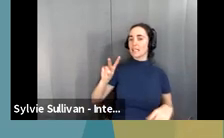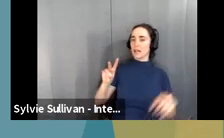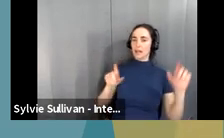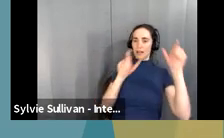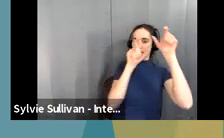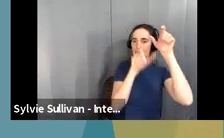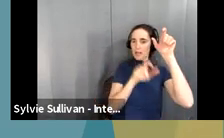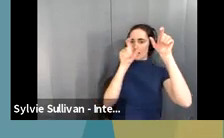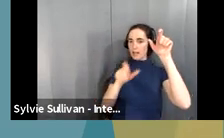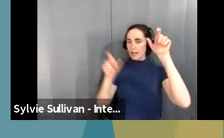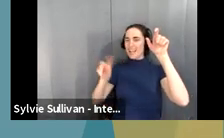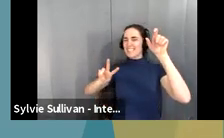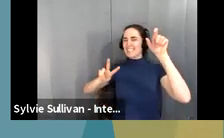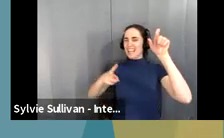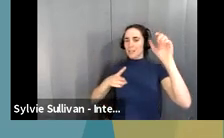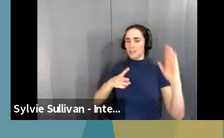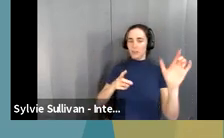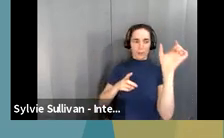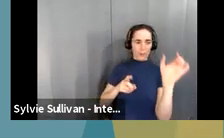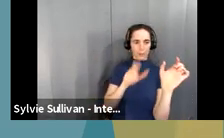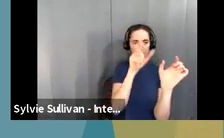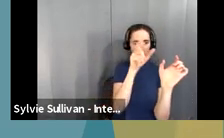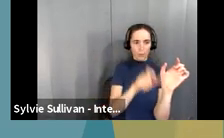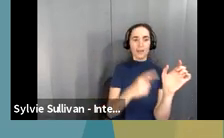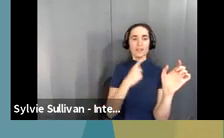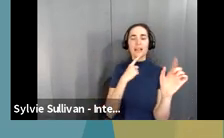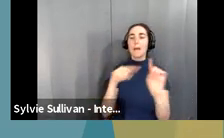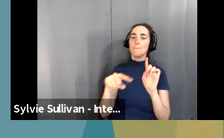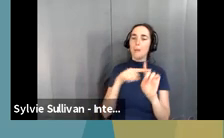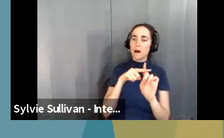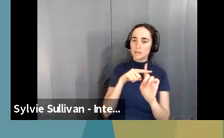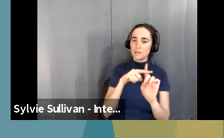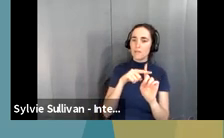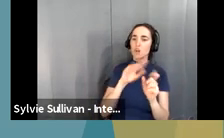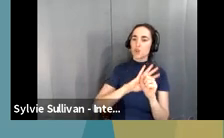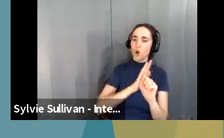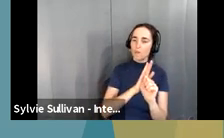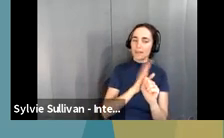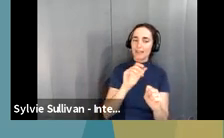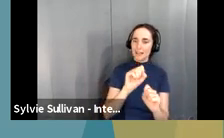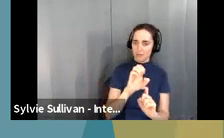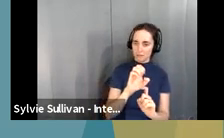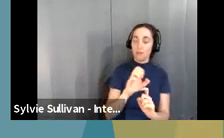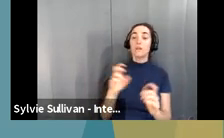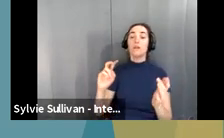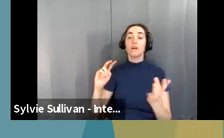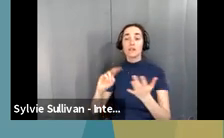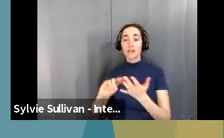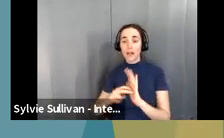to the left, um, positive COVID-19 cases. Note that only 6.4%